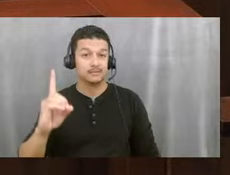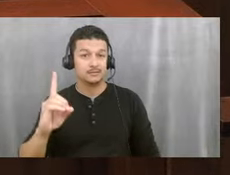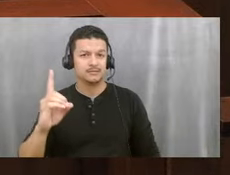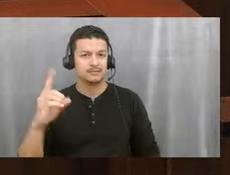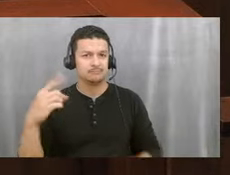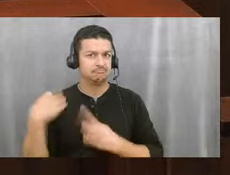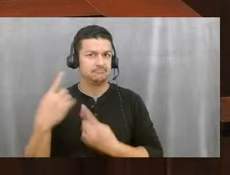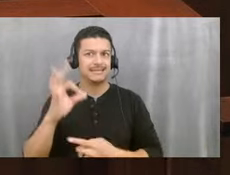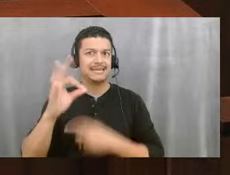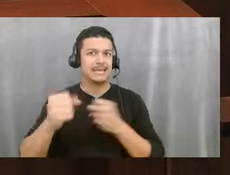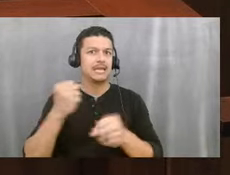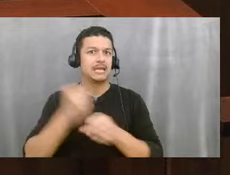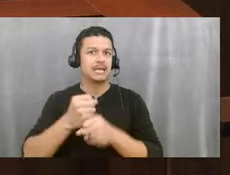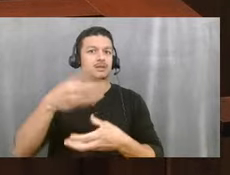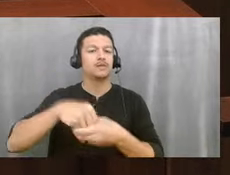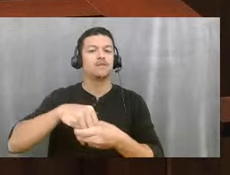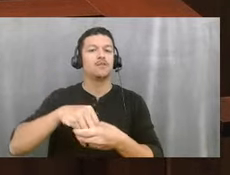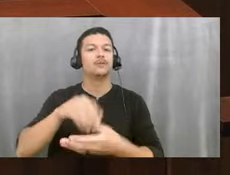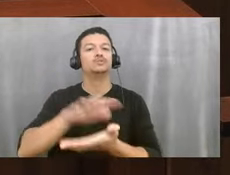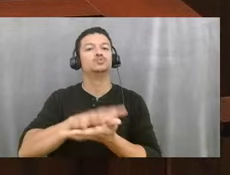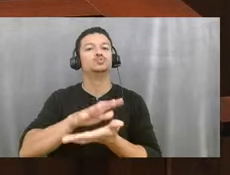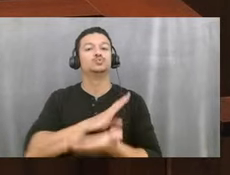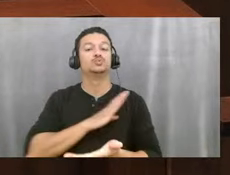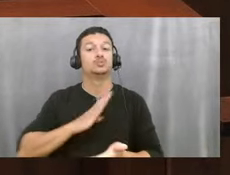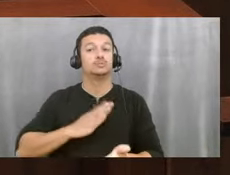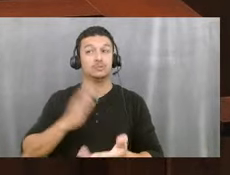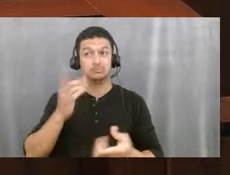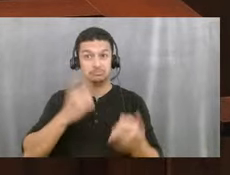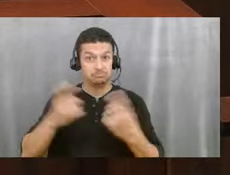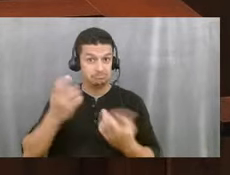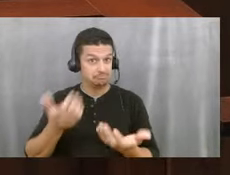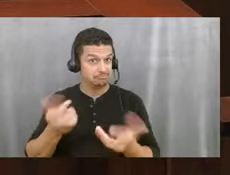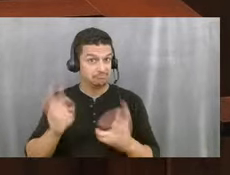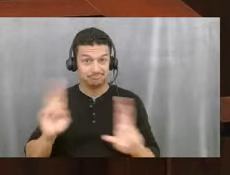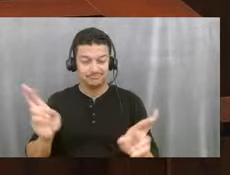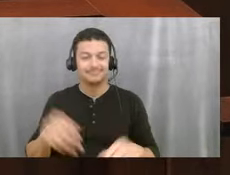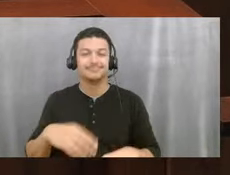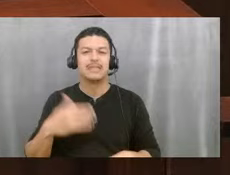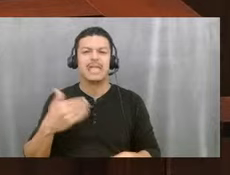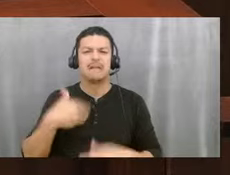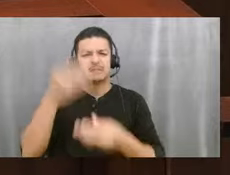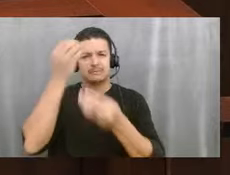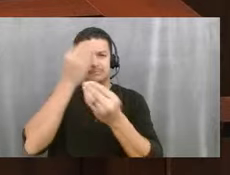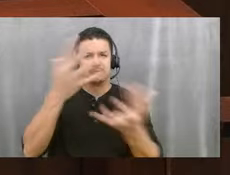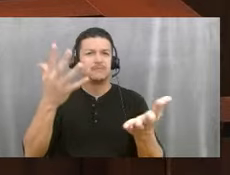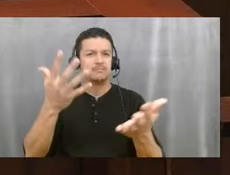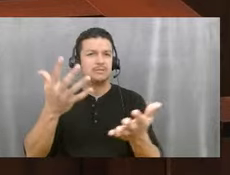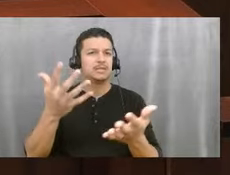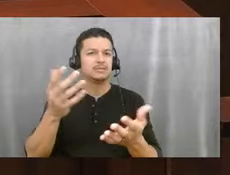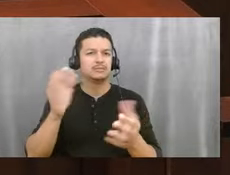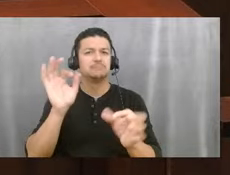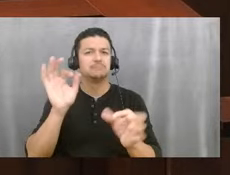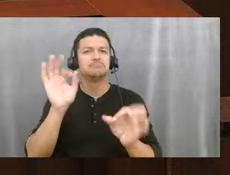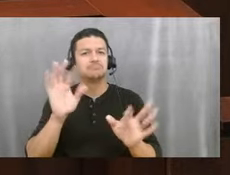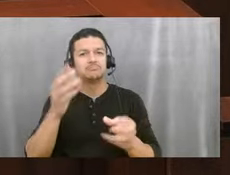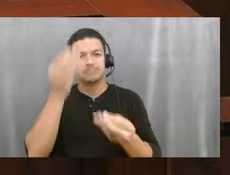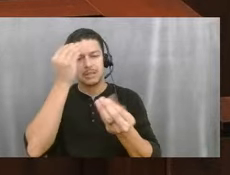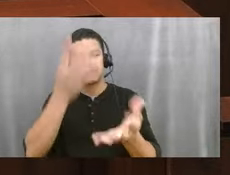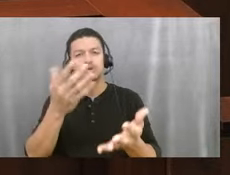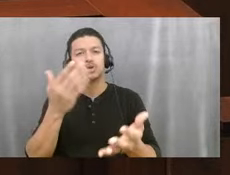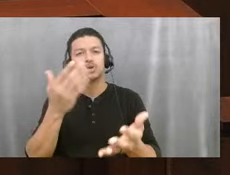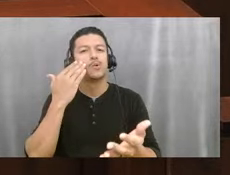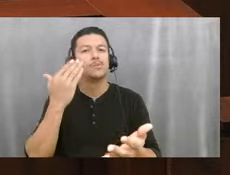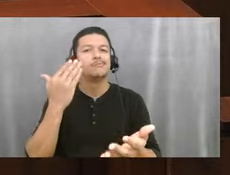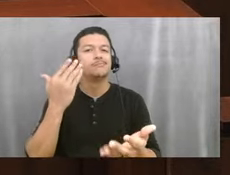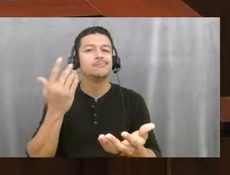any questions you have. I've brought with me some information just to share with you some of the things that are going on. But really, the reason I come to see you is